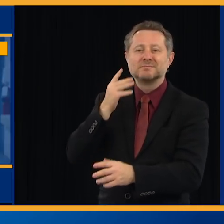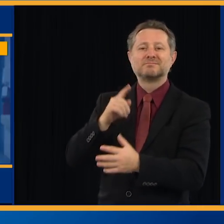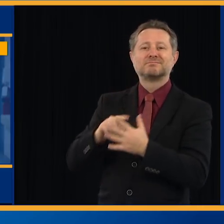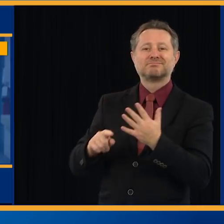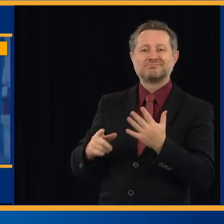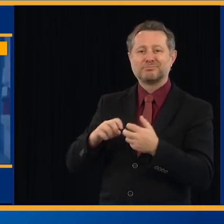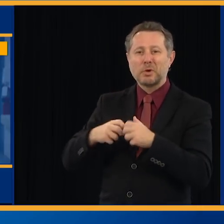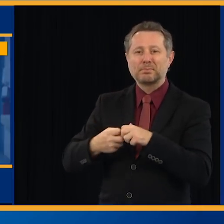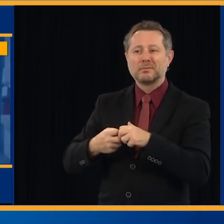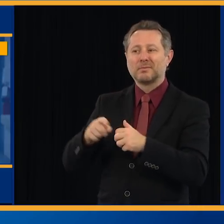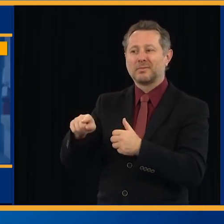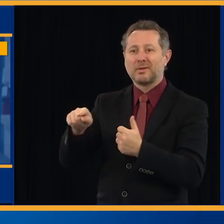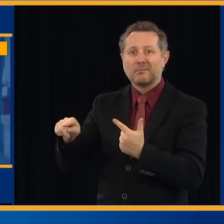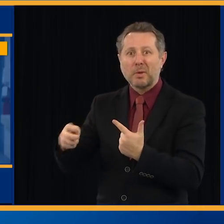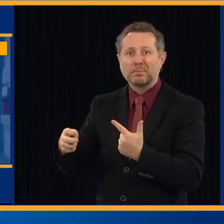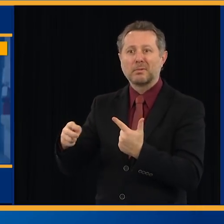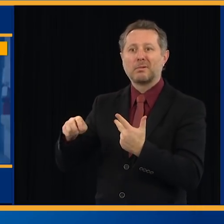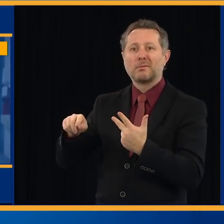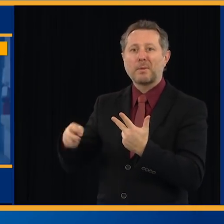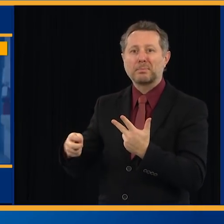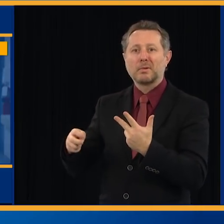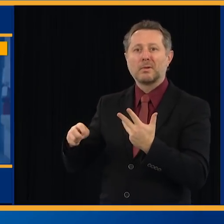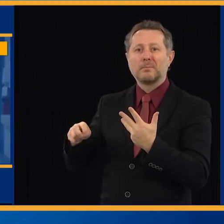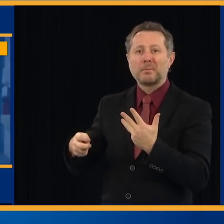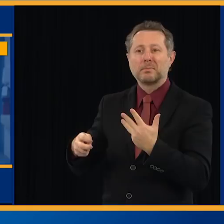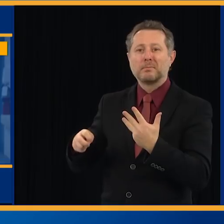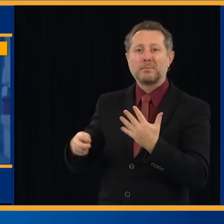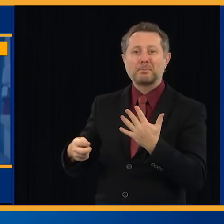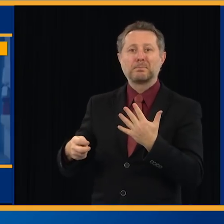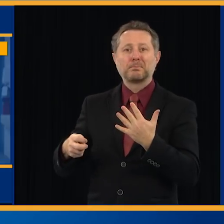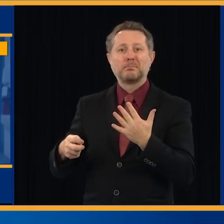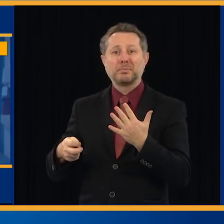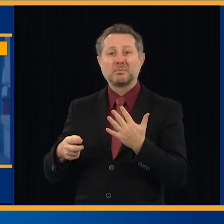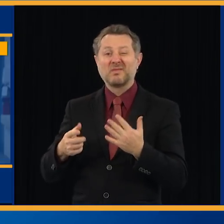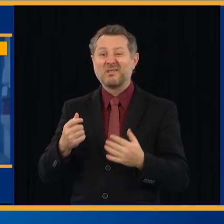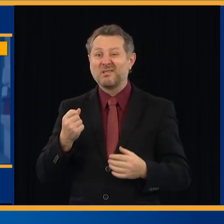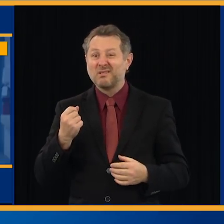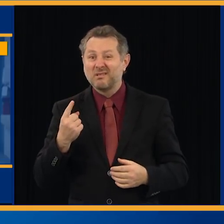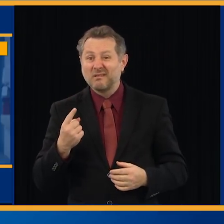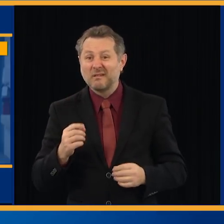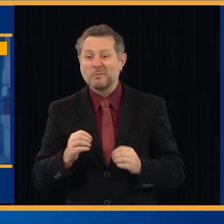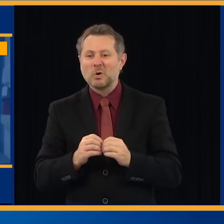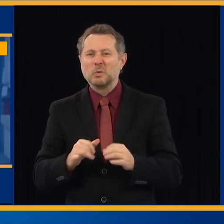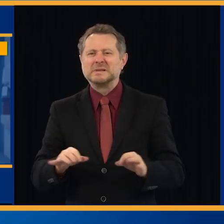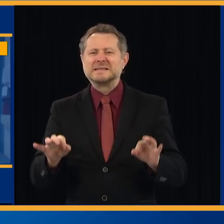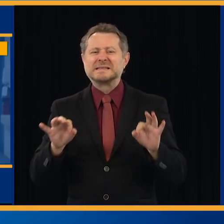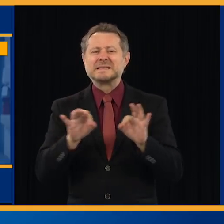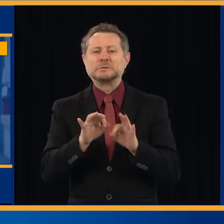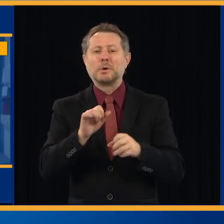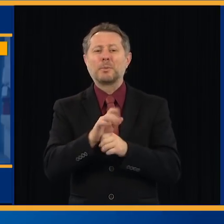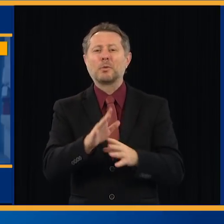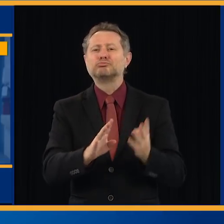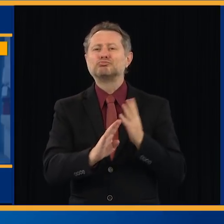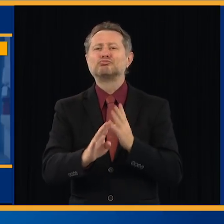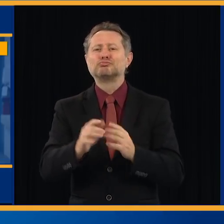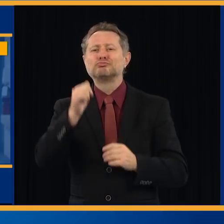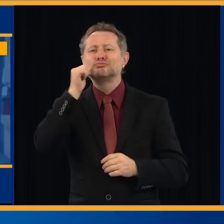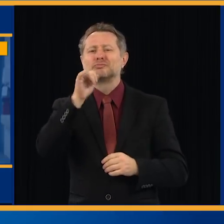And then, at the same time, we need our essential workers to go to work.